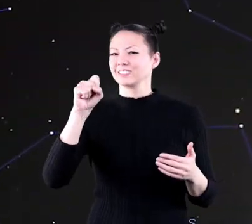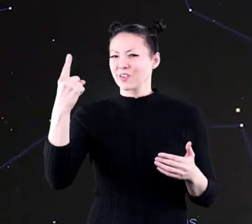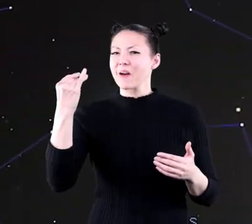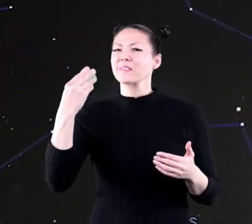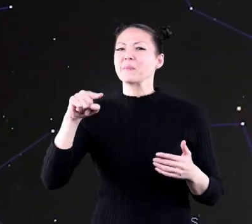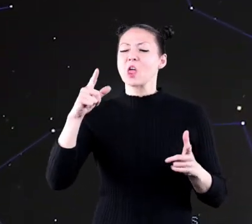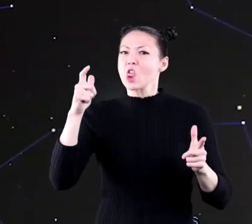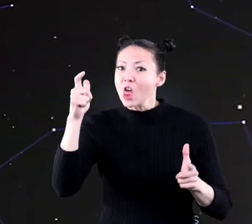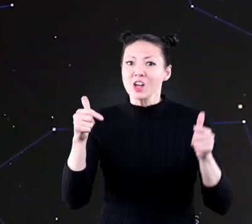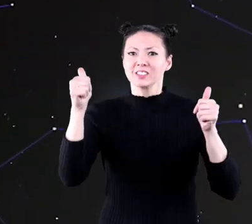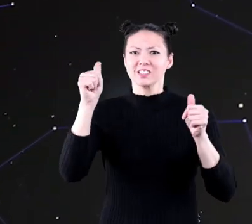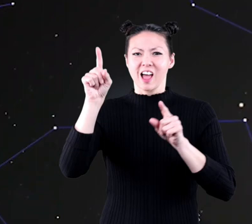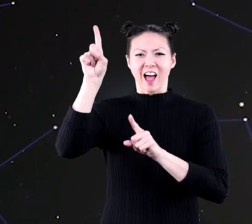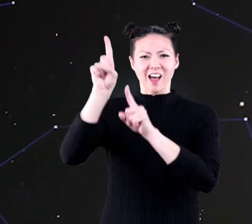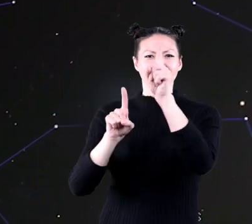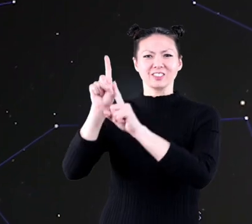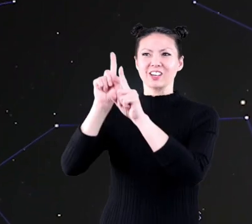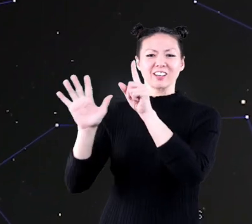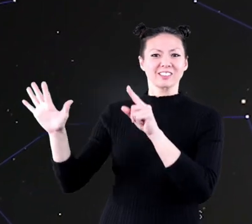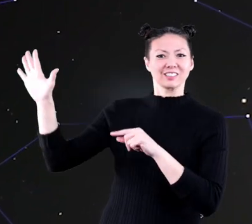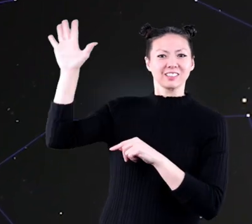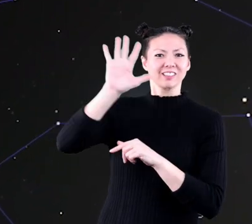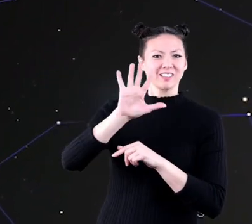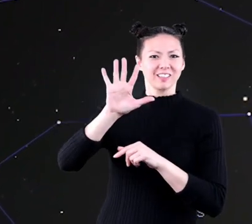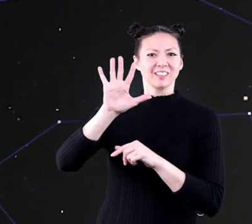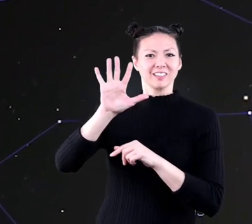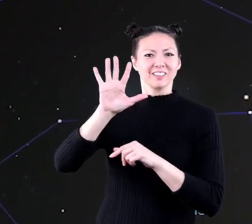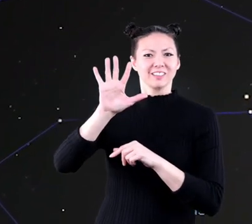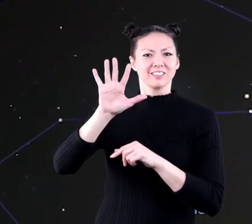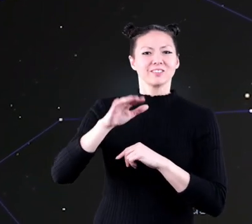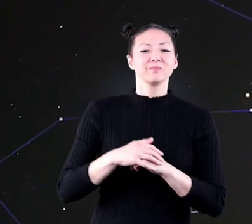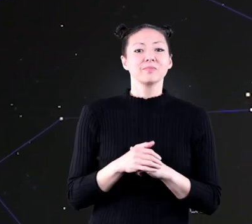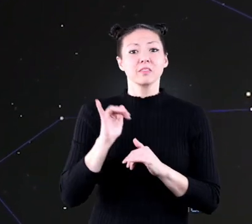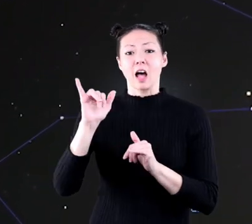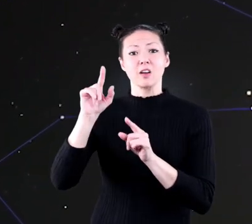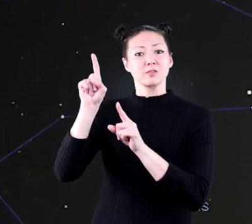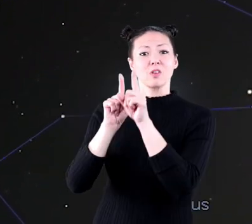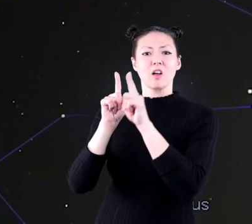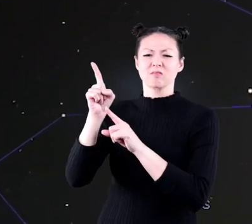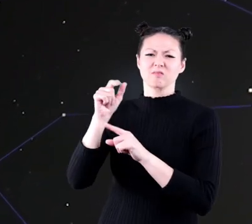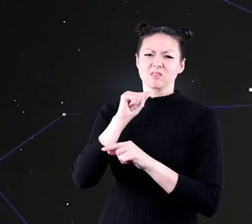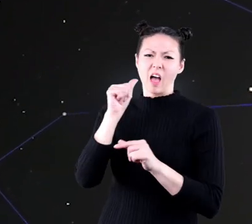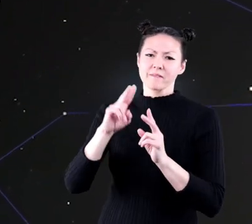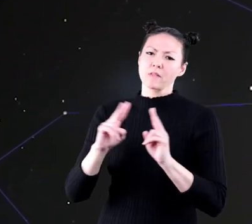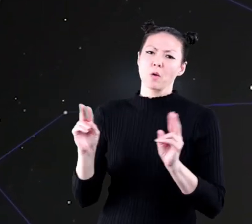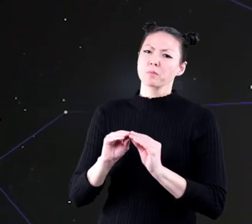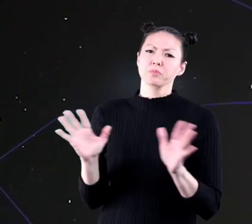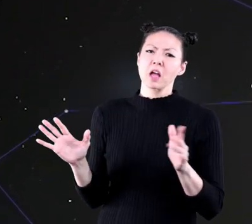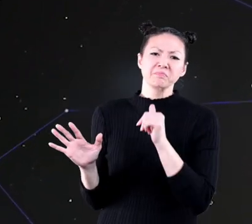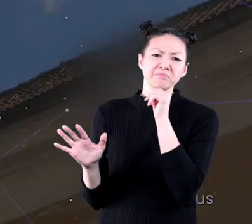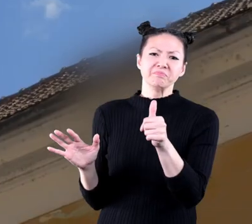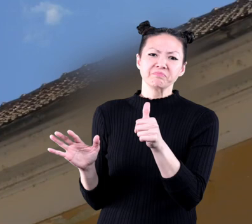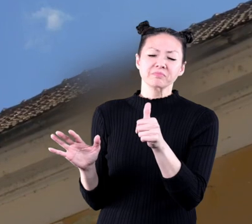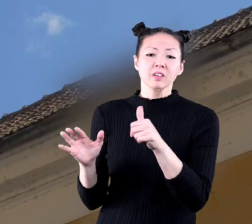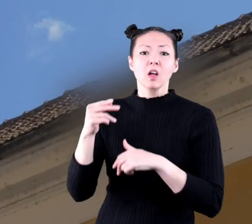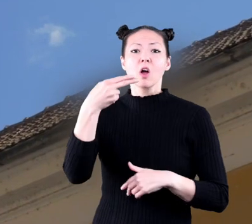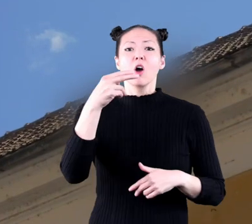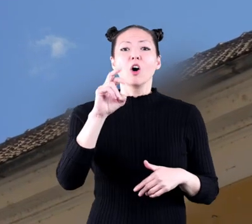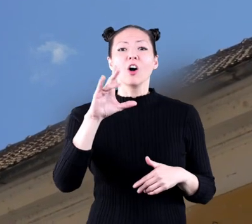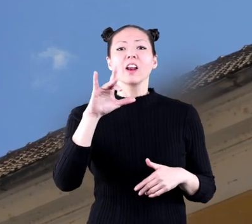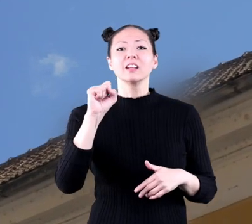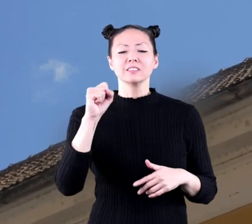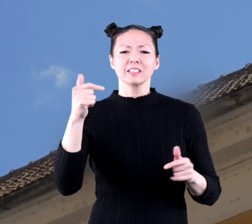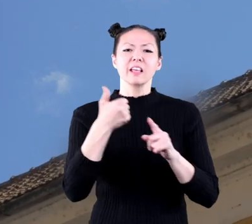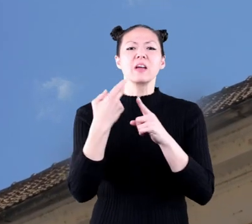Hercules is one of the largest constellations, but its stars aren't very bright. Hercules